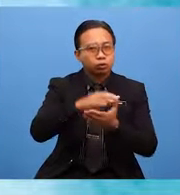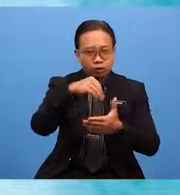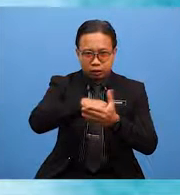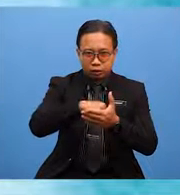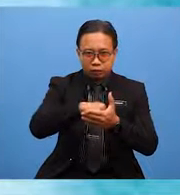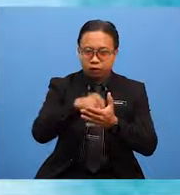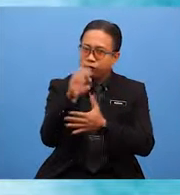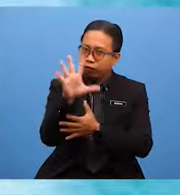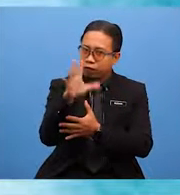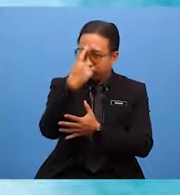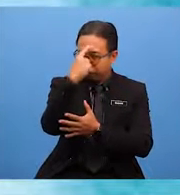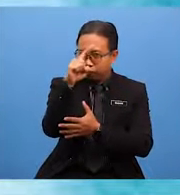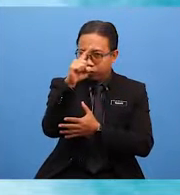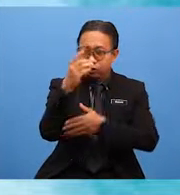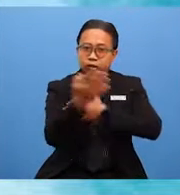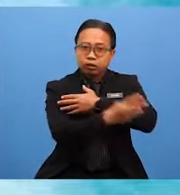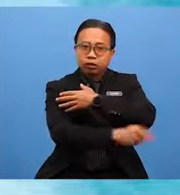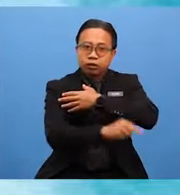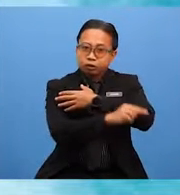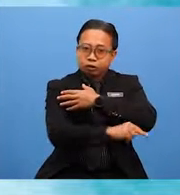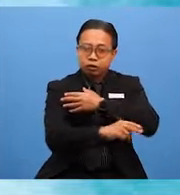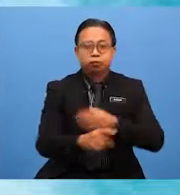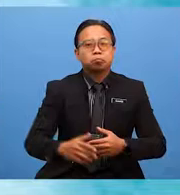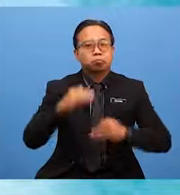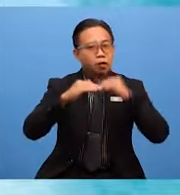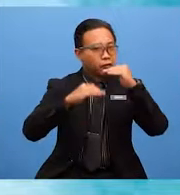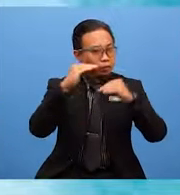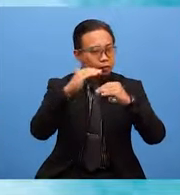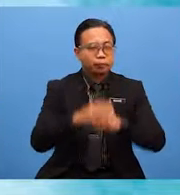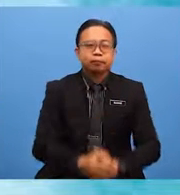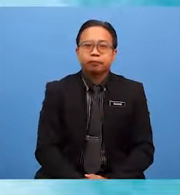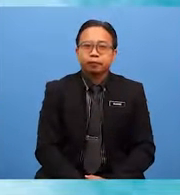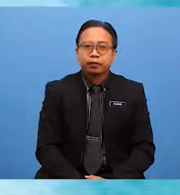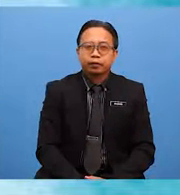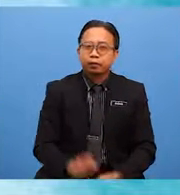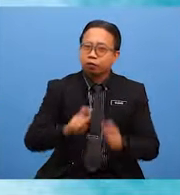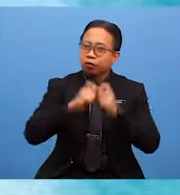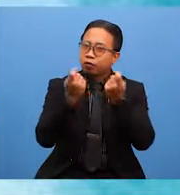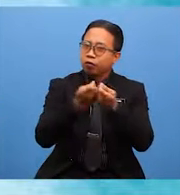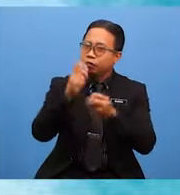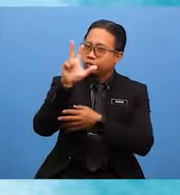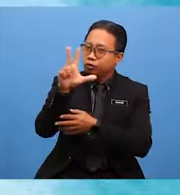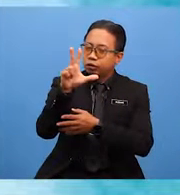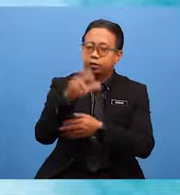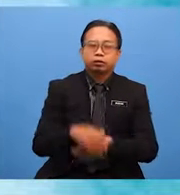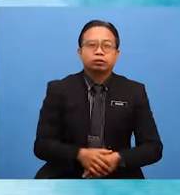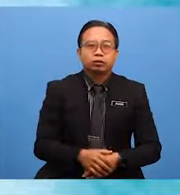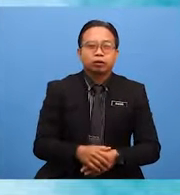and 5 for the state level. Additional note. Form 3, 4 for inter-class